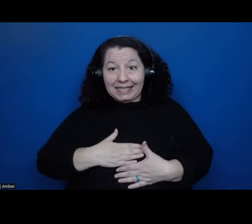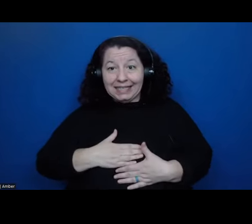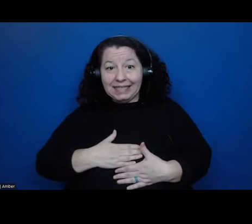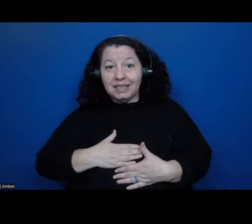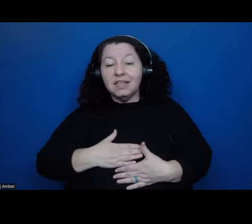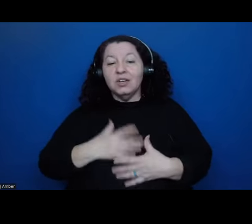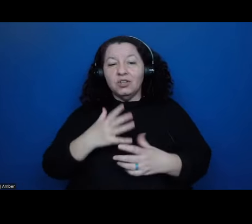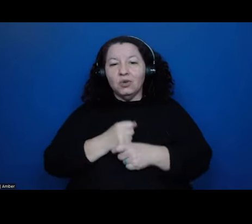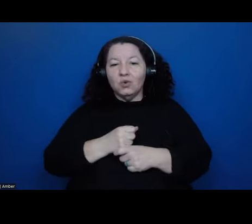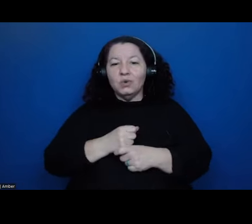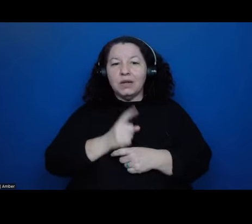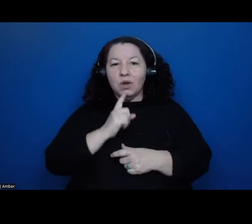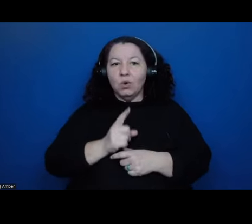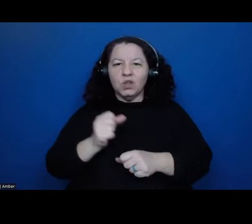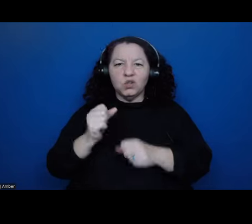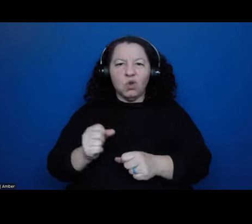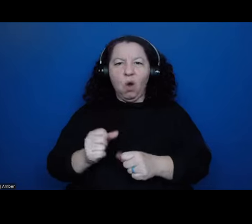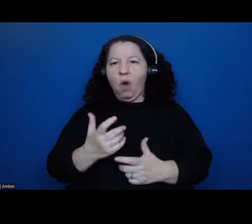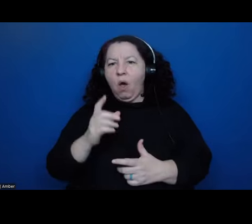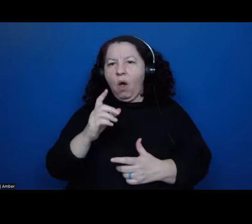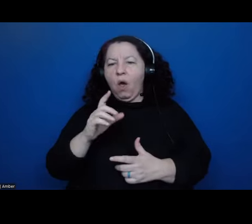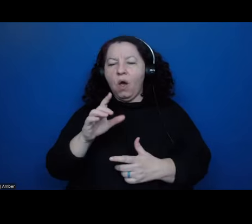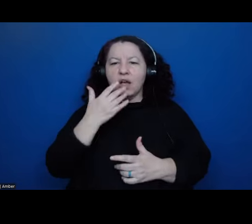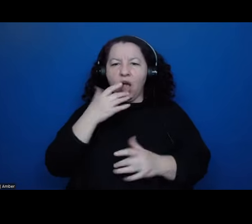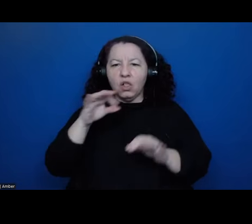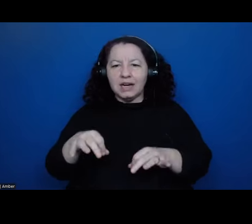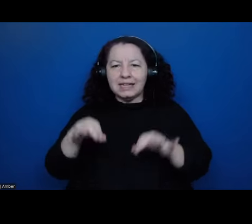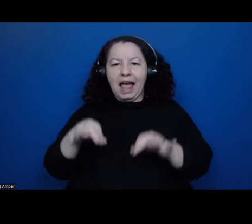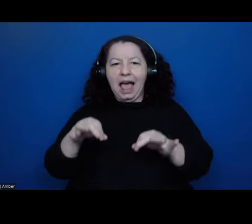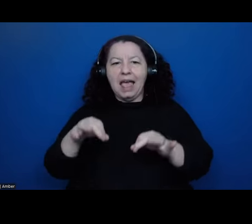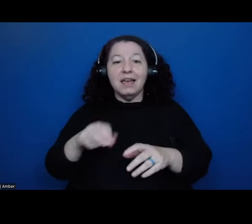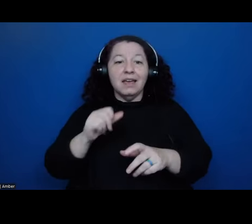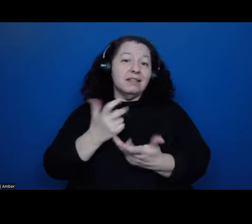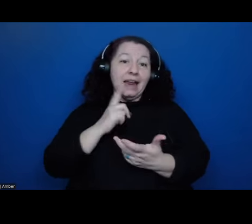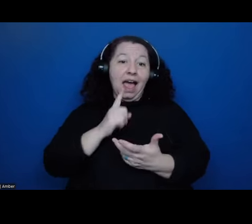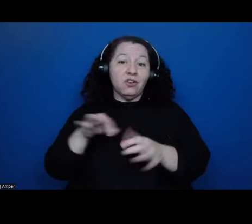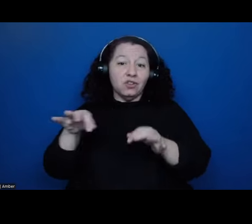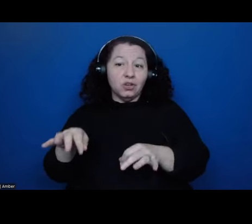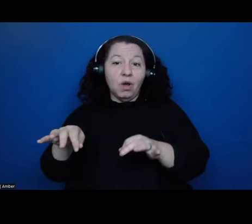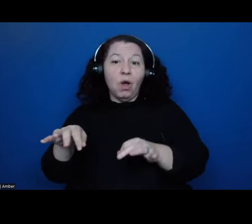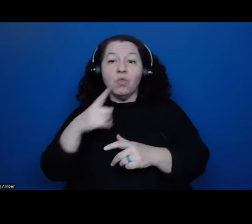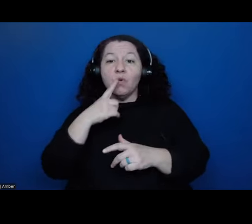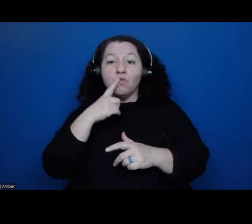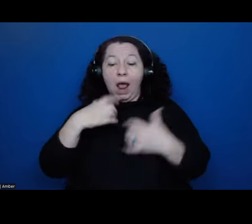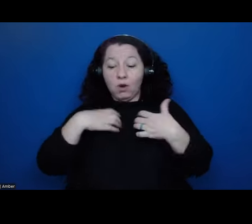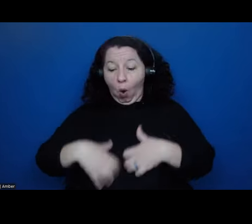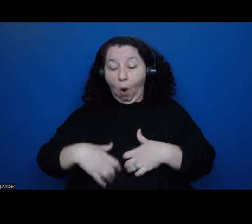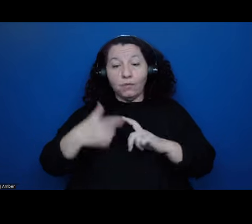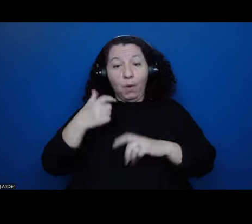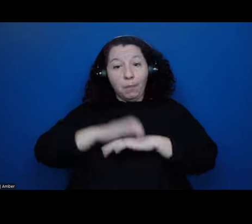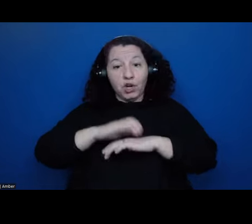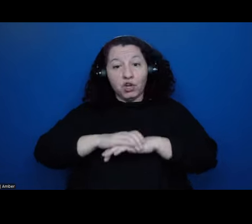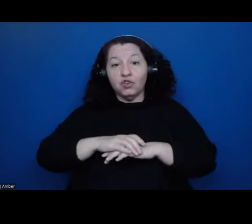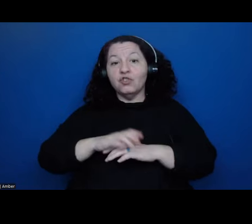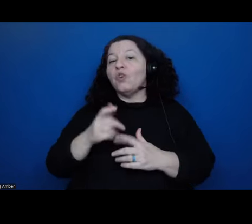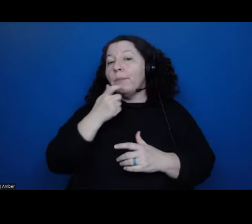colorfast dye that famously dyed the red coats of the British, uh, red. Um, so it became this big colonial industry